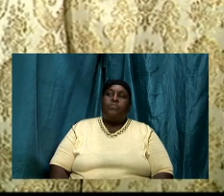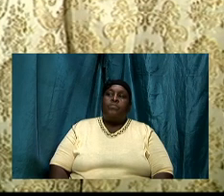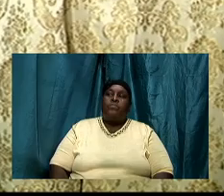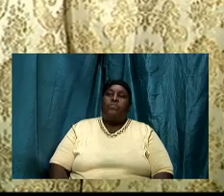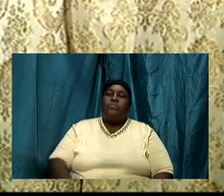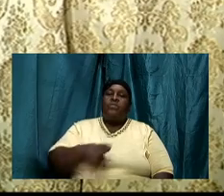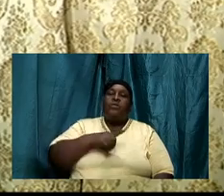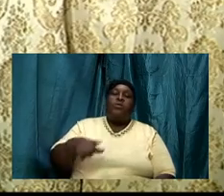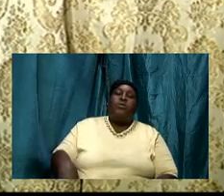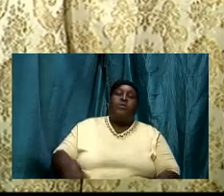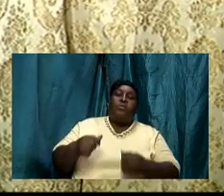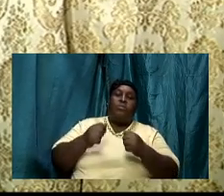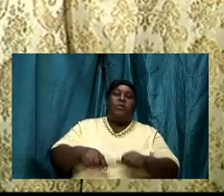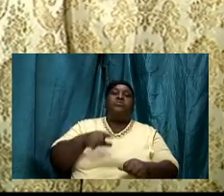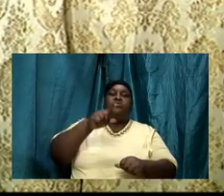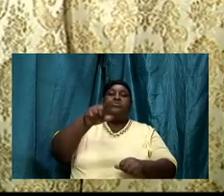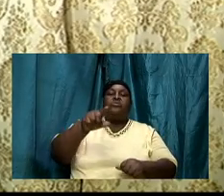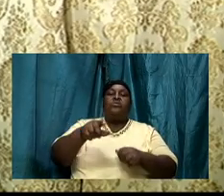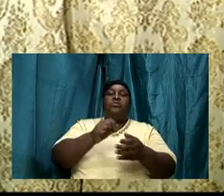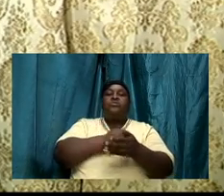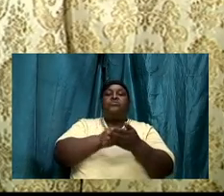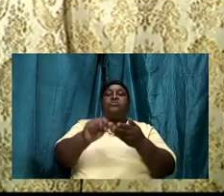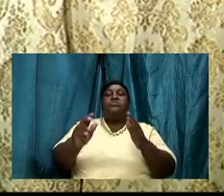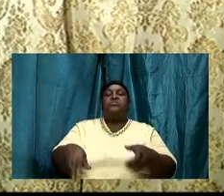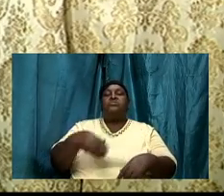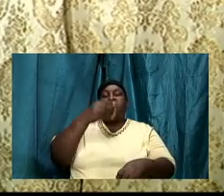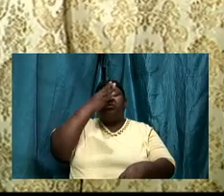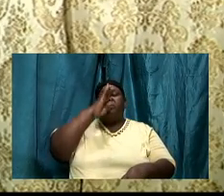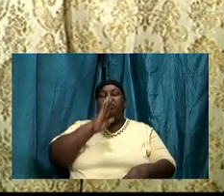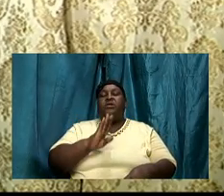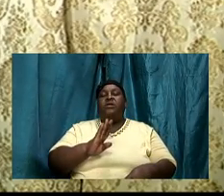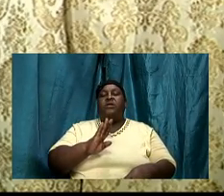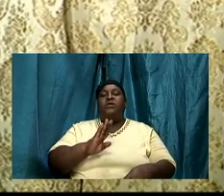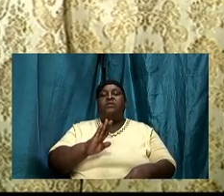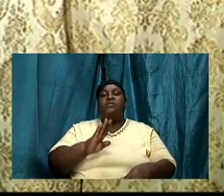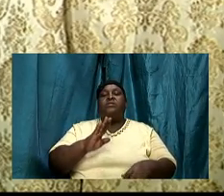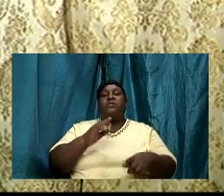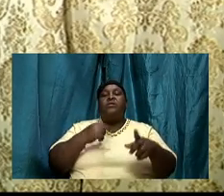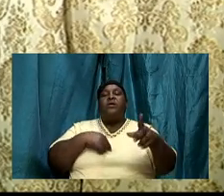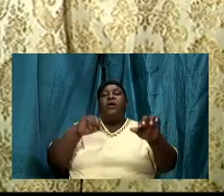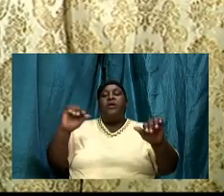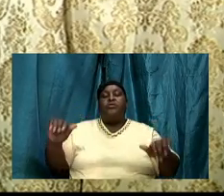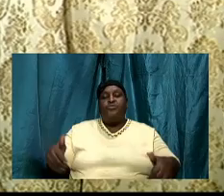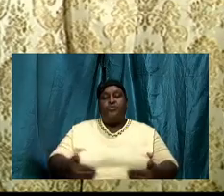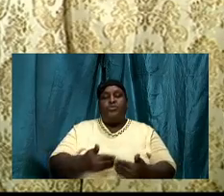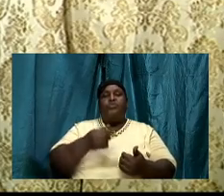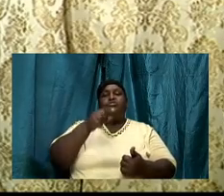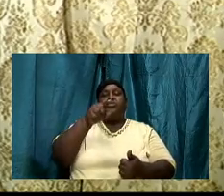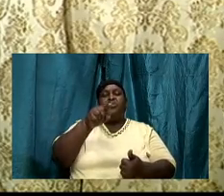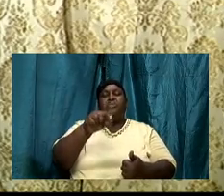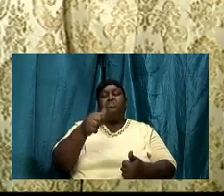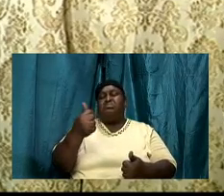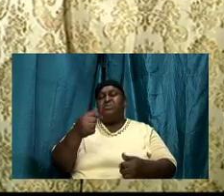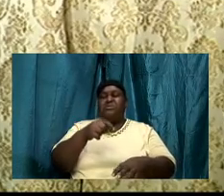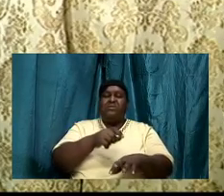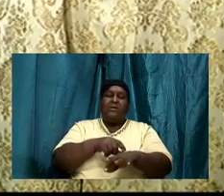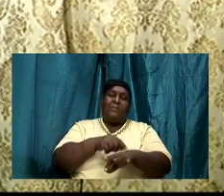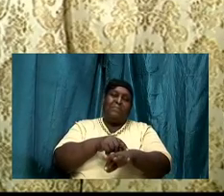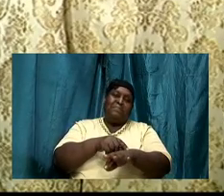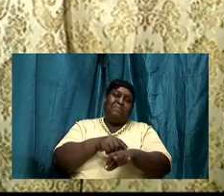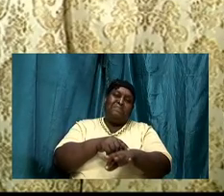The Lord bless you, saints of the Most High God. I greet you another time